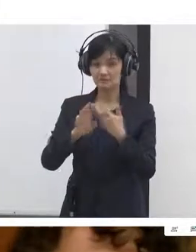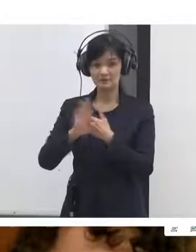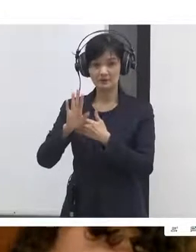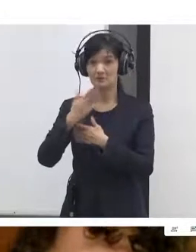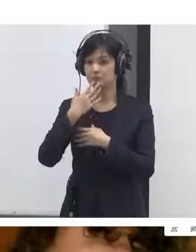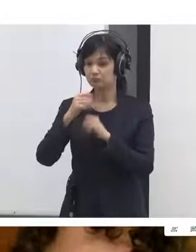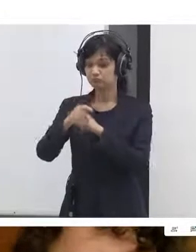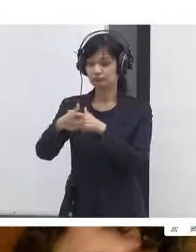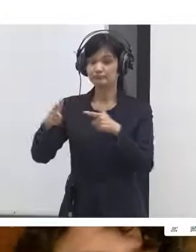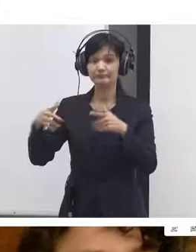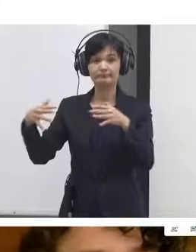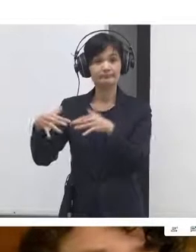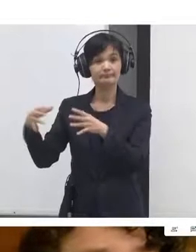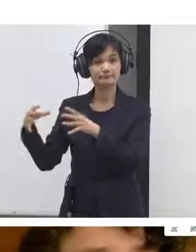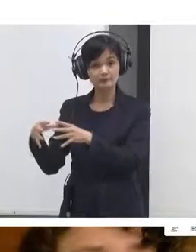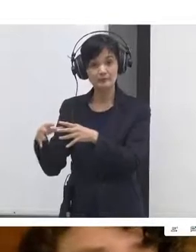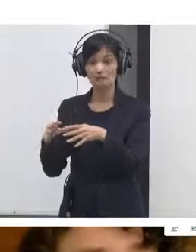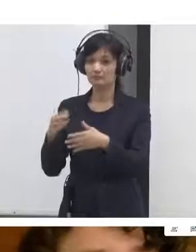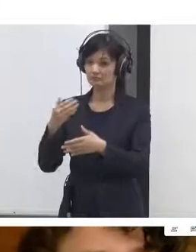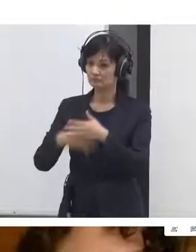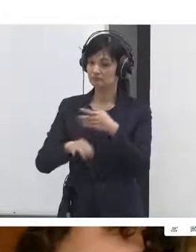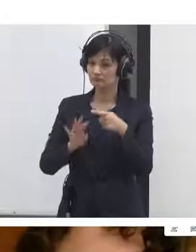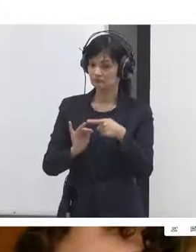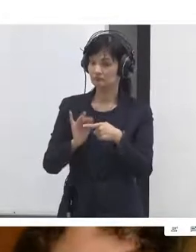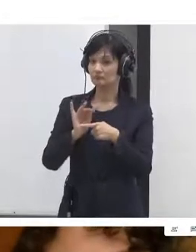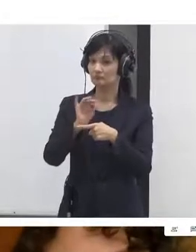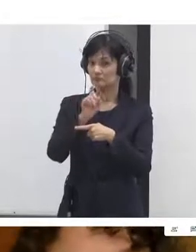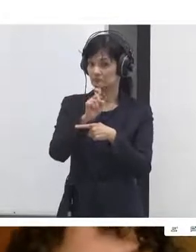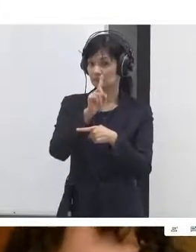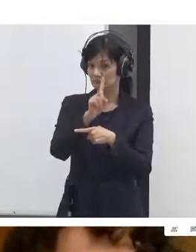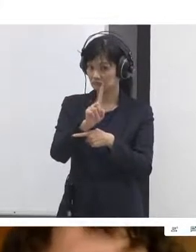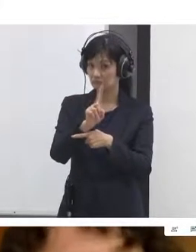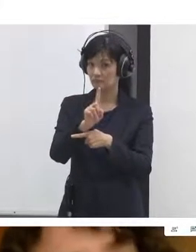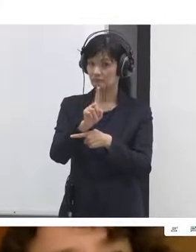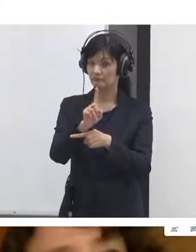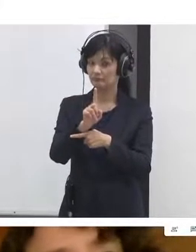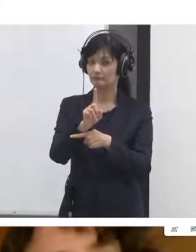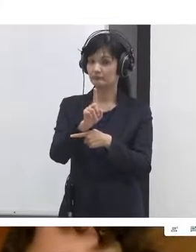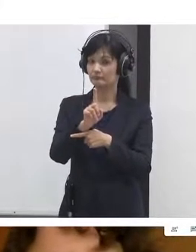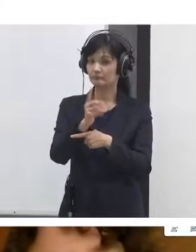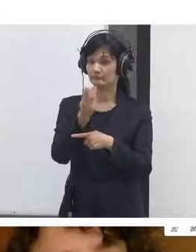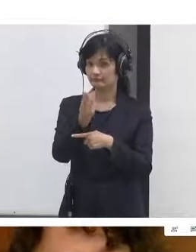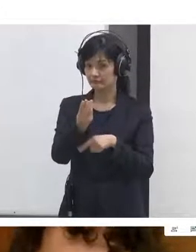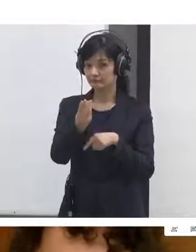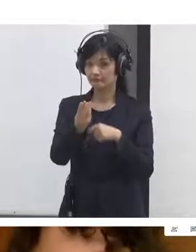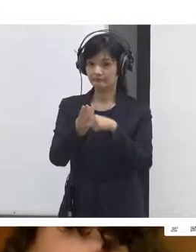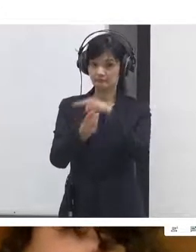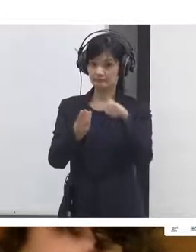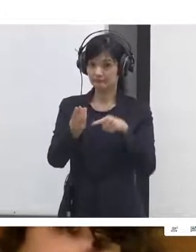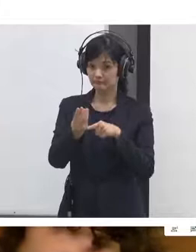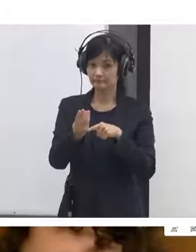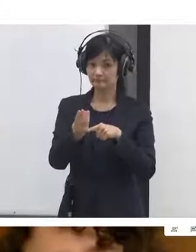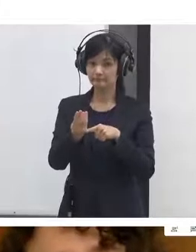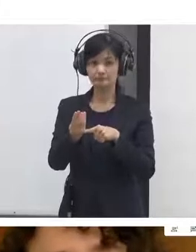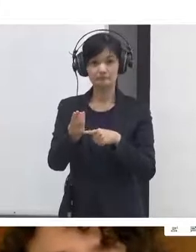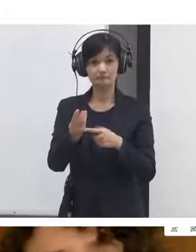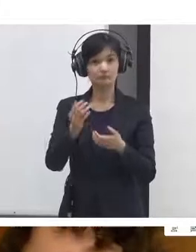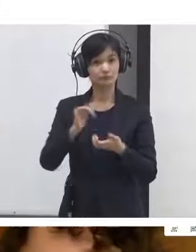abled the median income will be below 60,000 US dollars